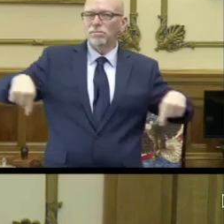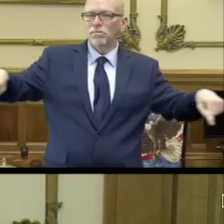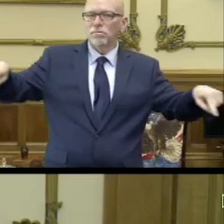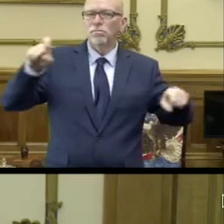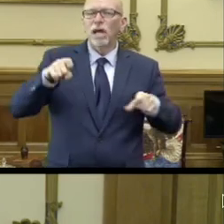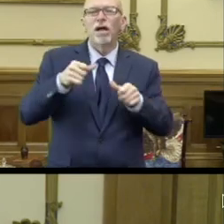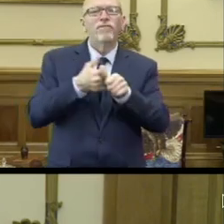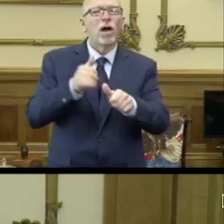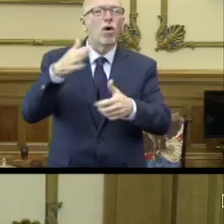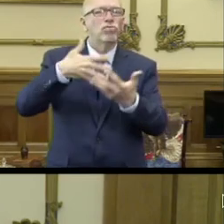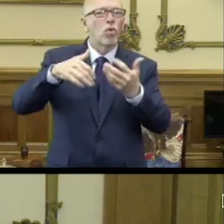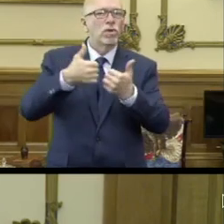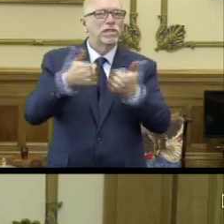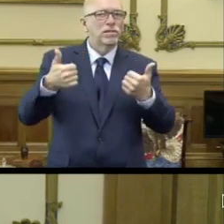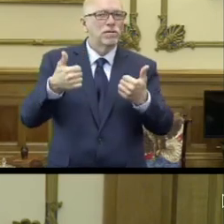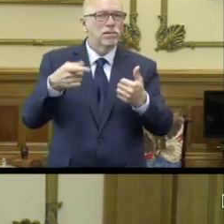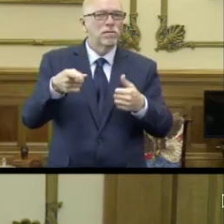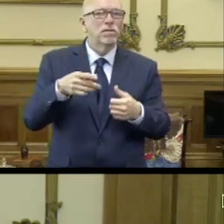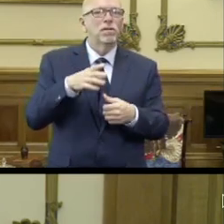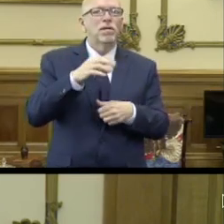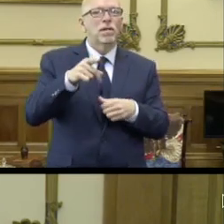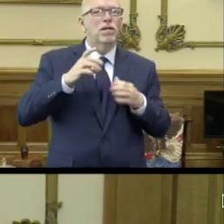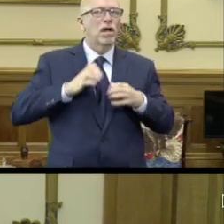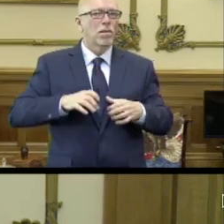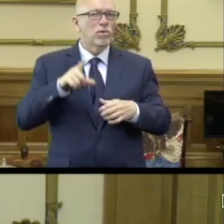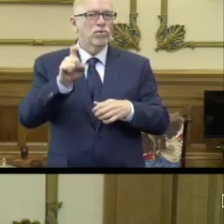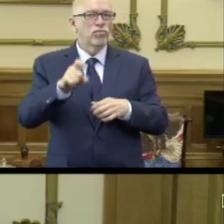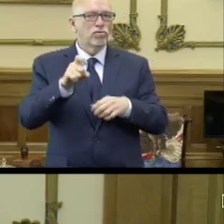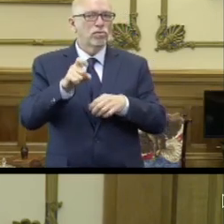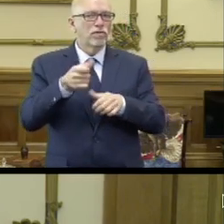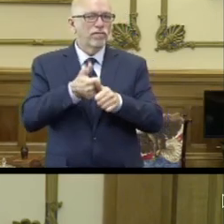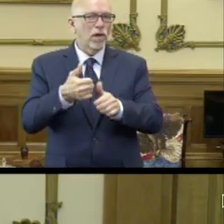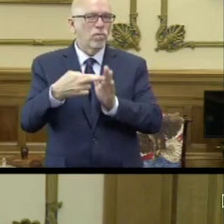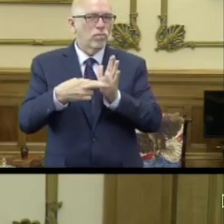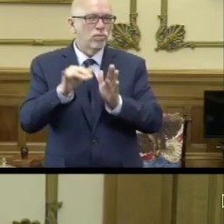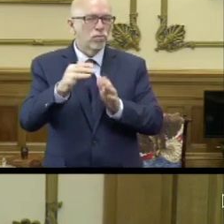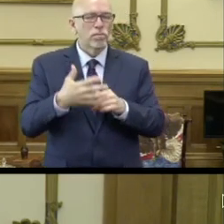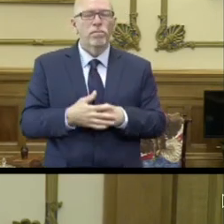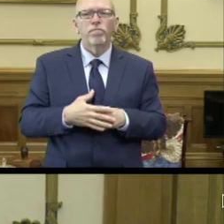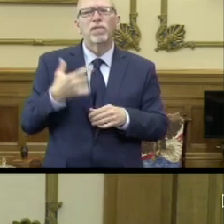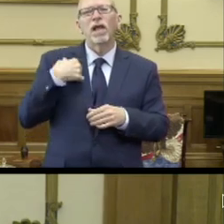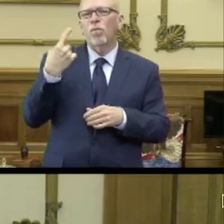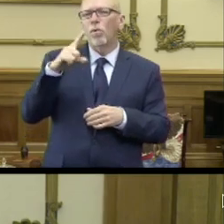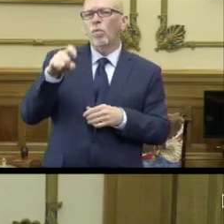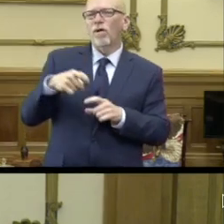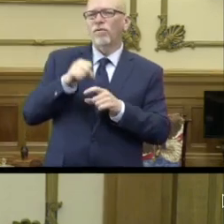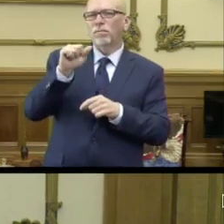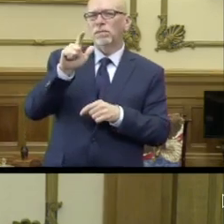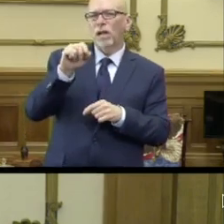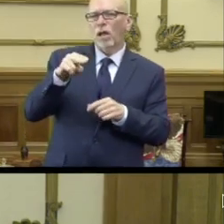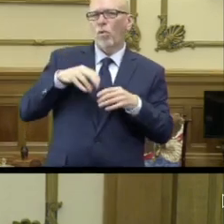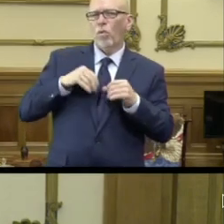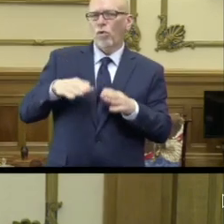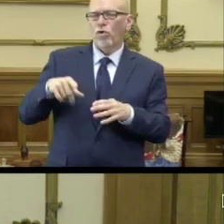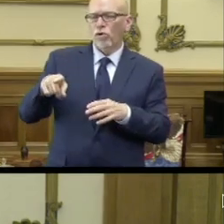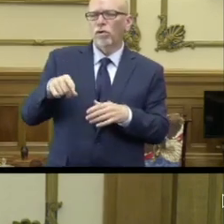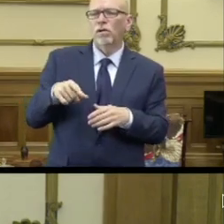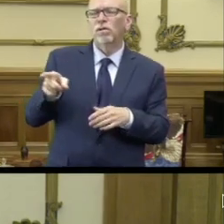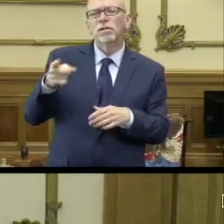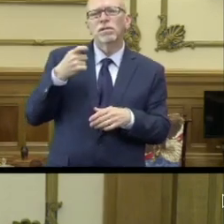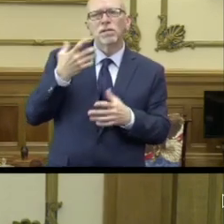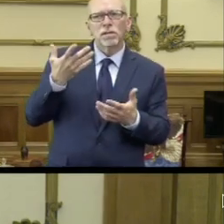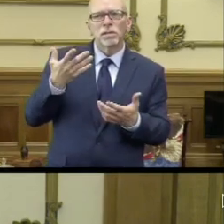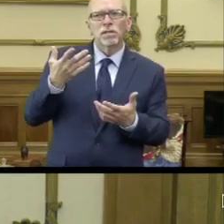guidelines, and the customers should wear face coverings, too. So I had a question from the salon owner. She said,